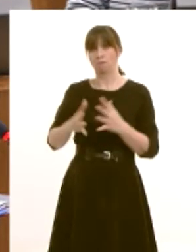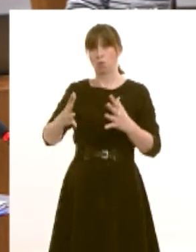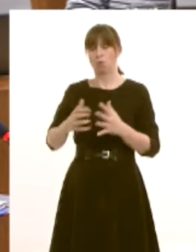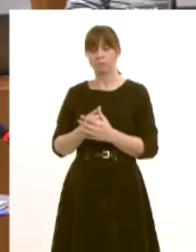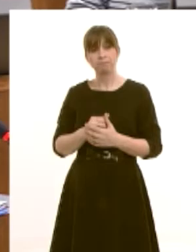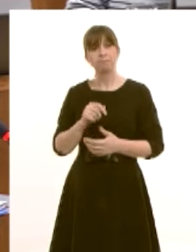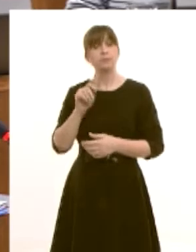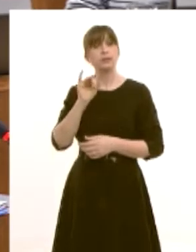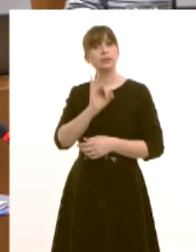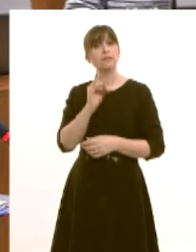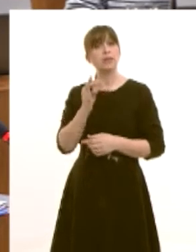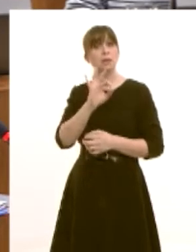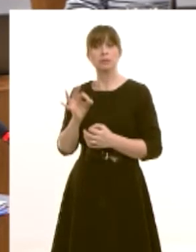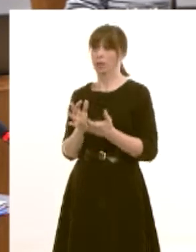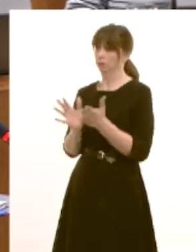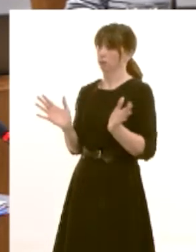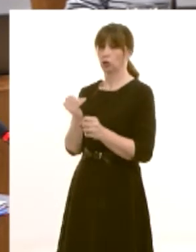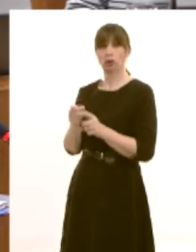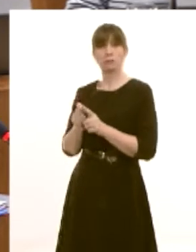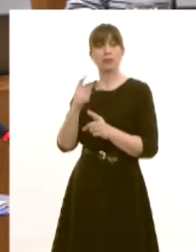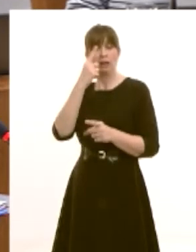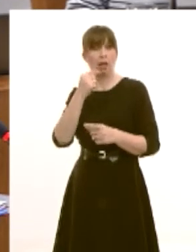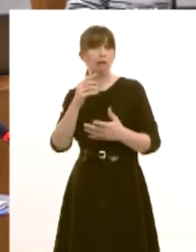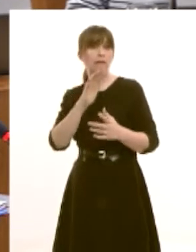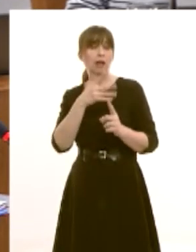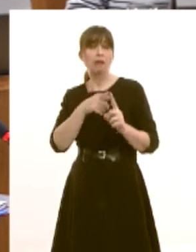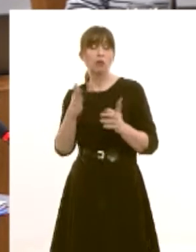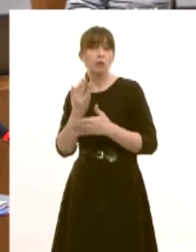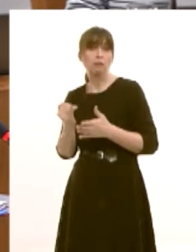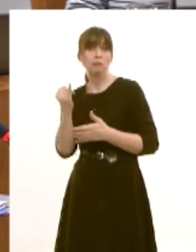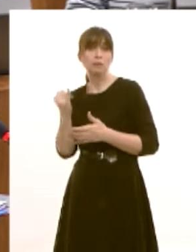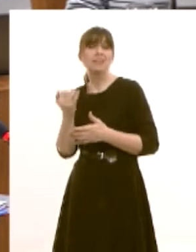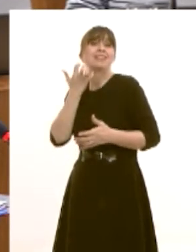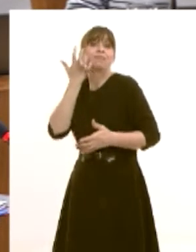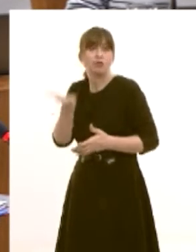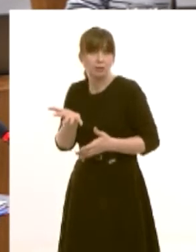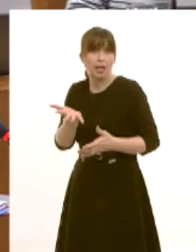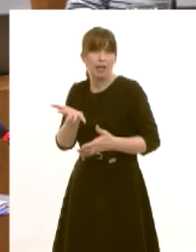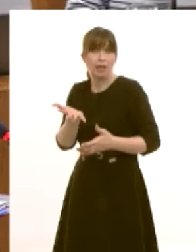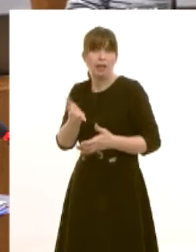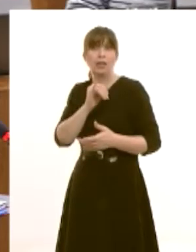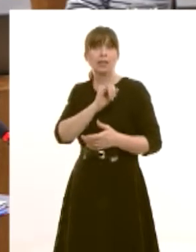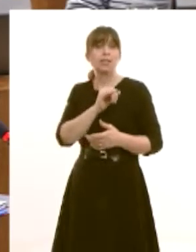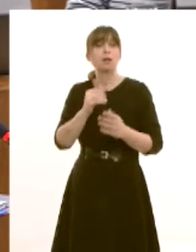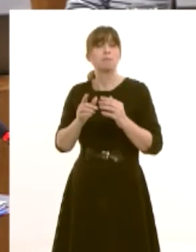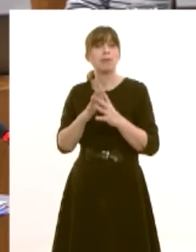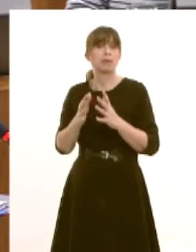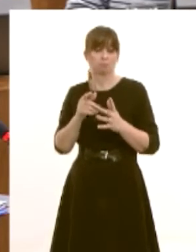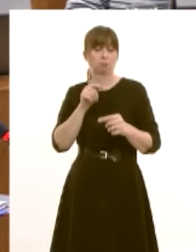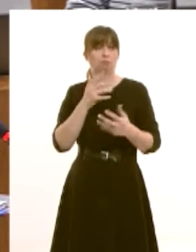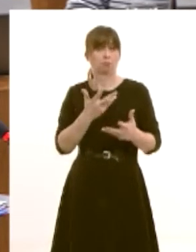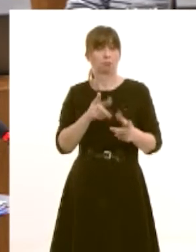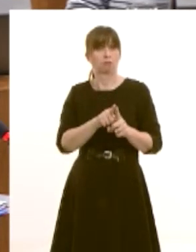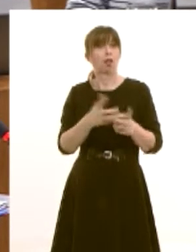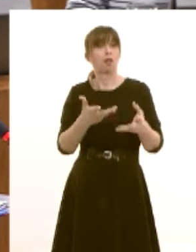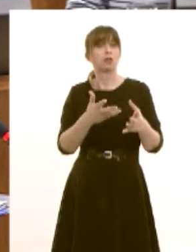79 of practices offered appointments at any time between 5 p.m and 6 30 p.m every day up from 62 percent in 2011 and the percentage of